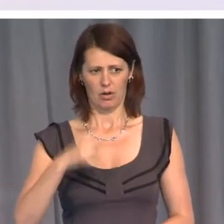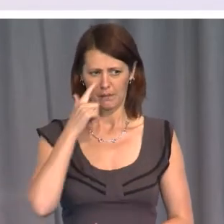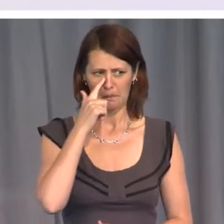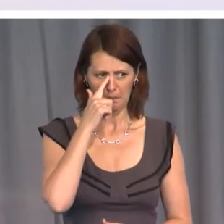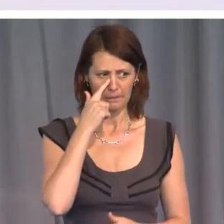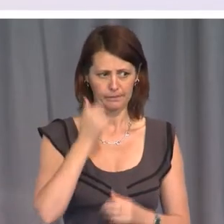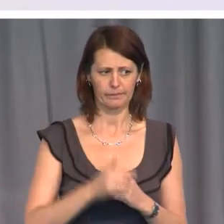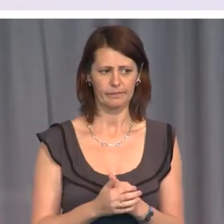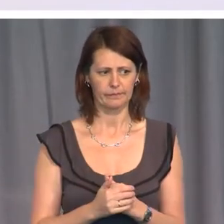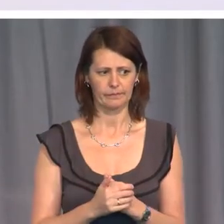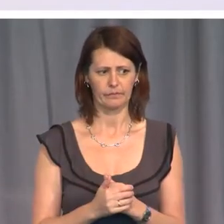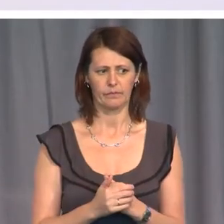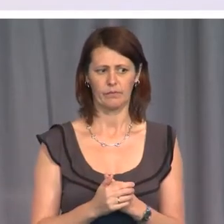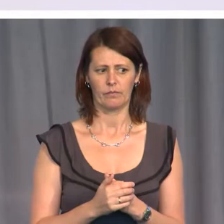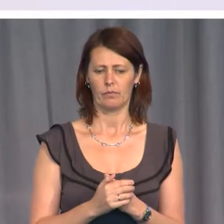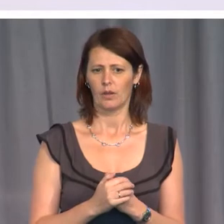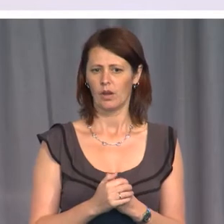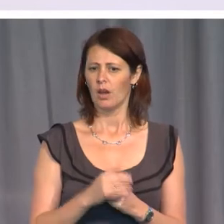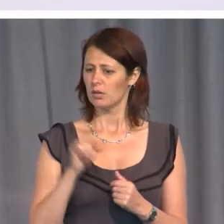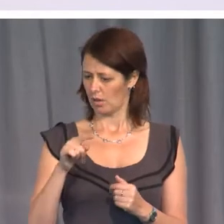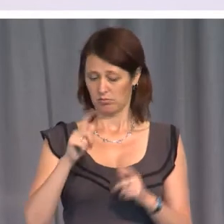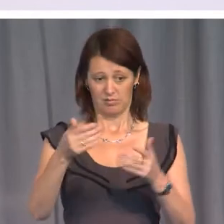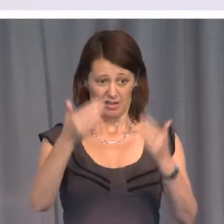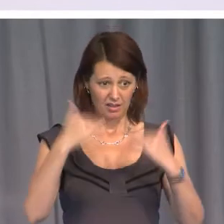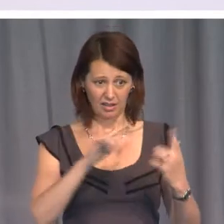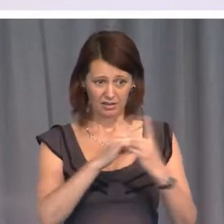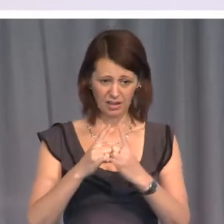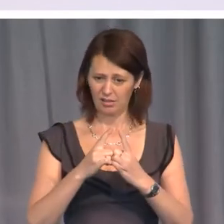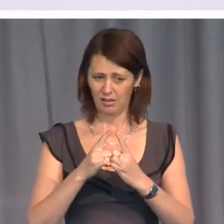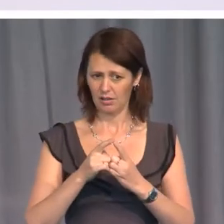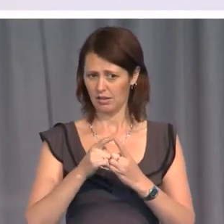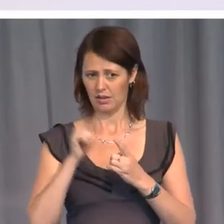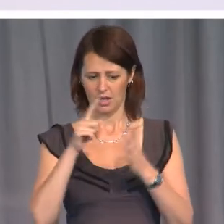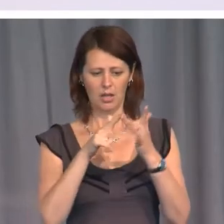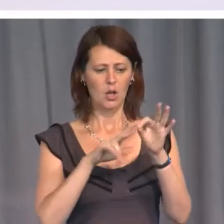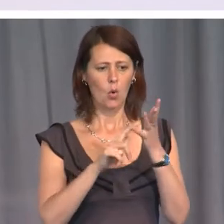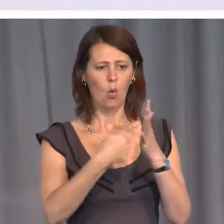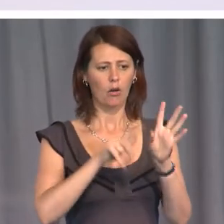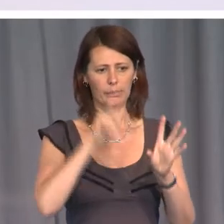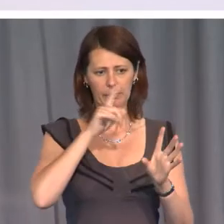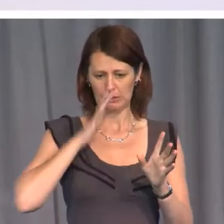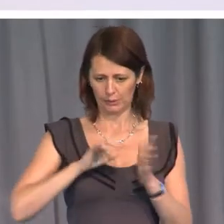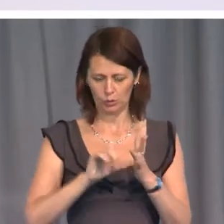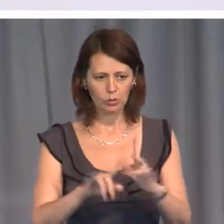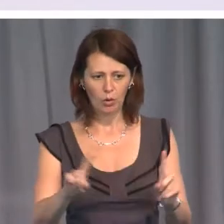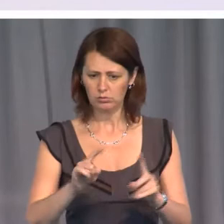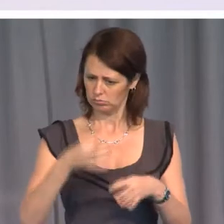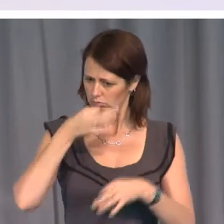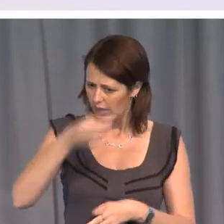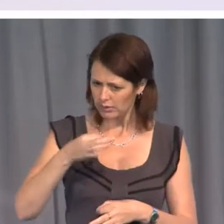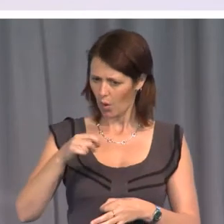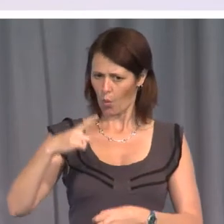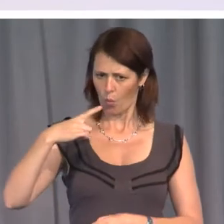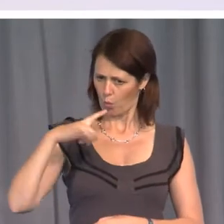and Intelligence Act. And the next thing the inquiry must decide is what is to be done to hold them